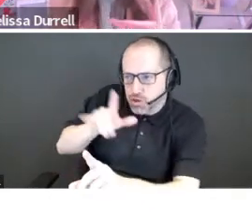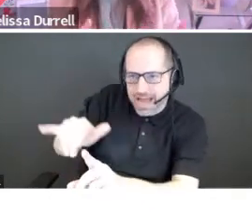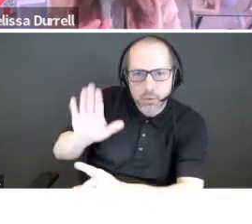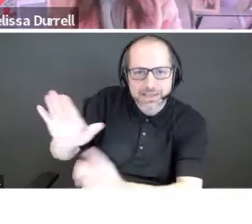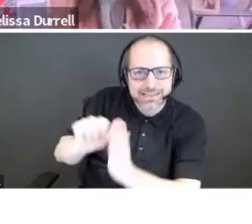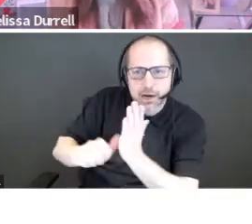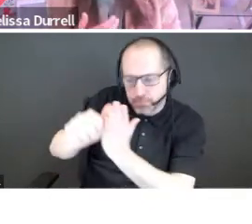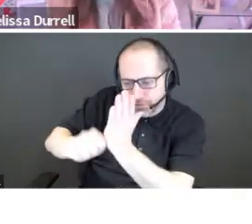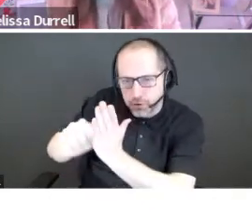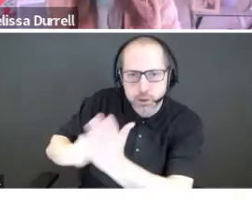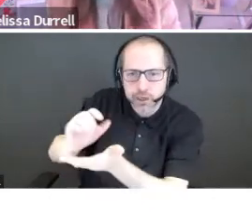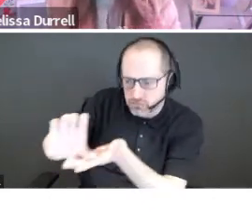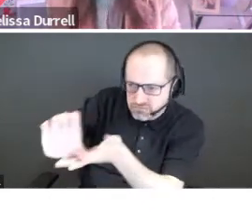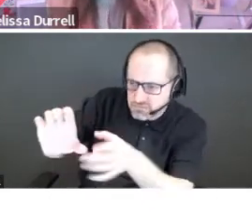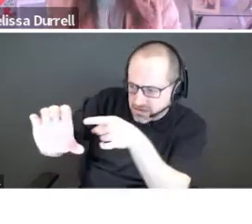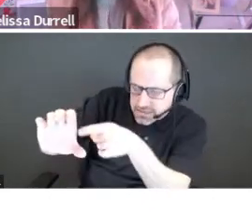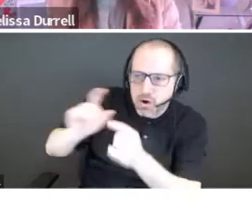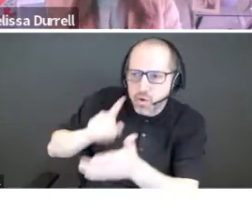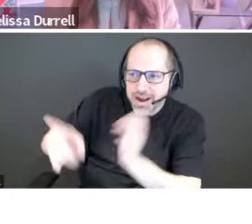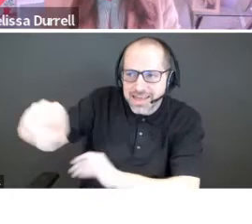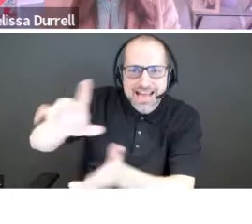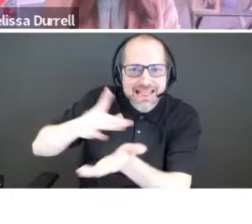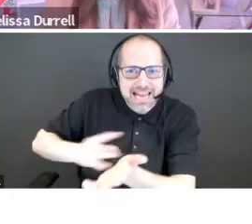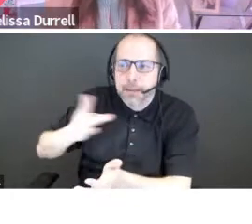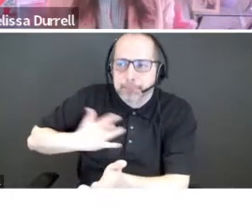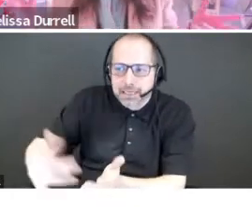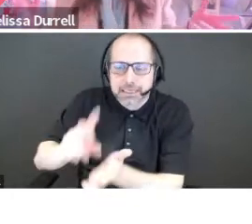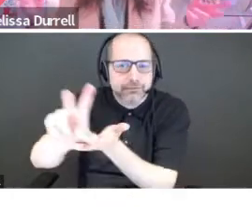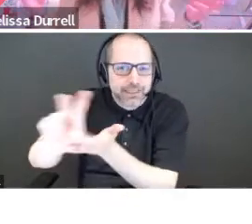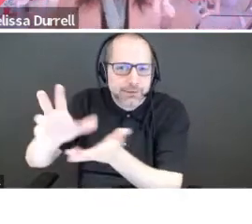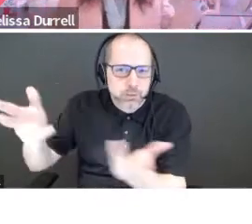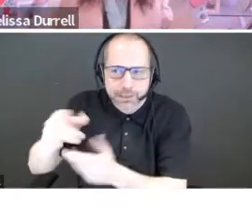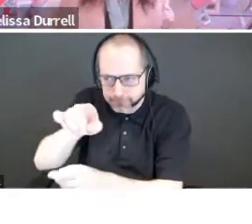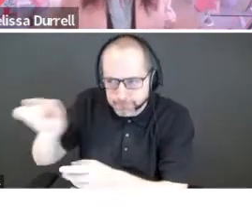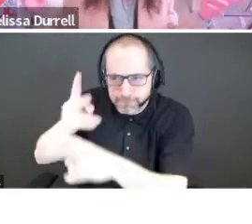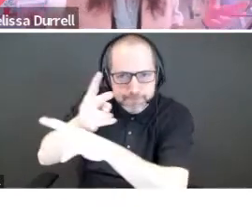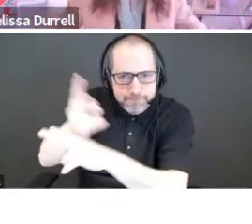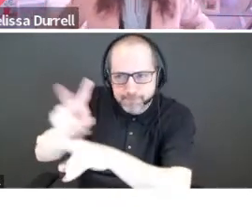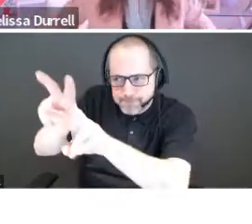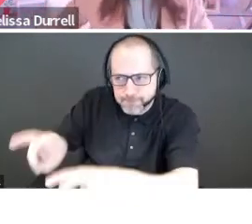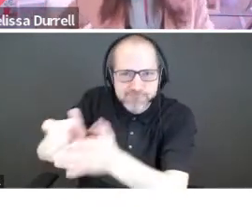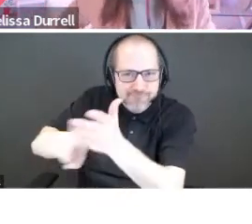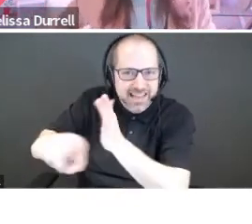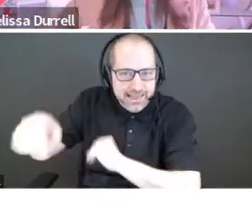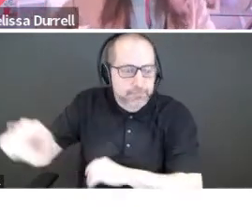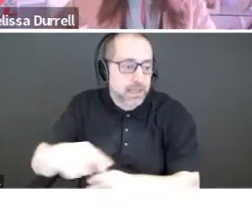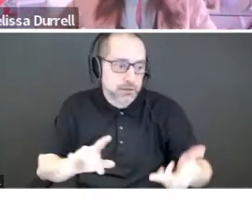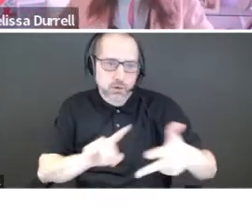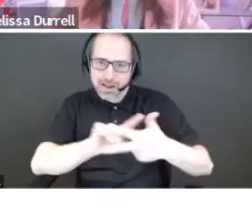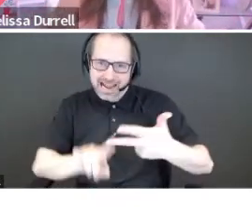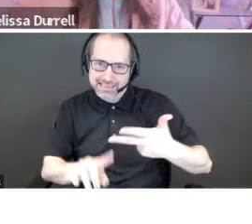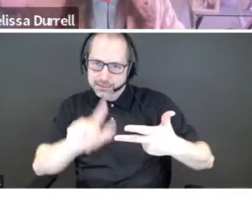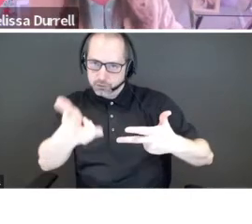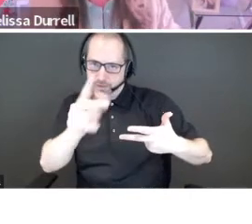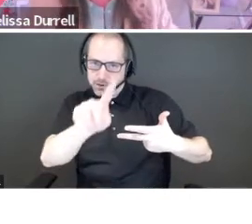sort of things they like to see in an investment, OK? And so let's ask ourselves three questions. You can tell I was a